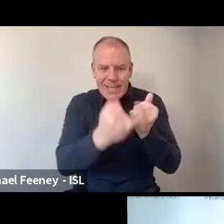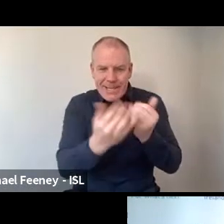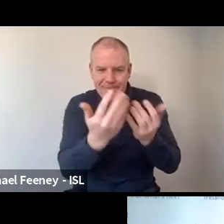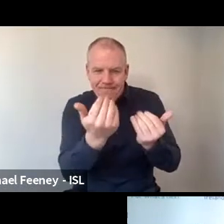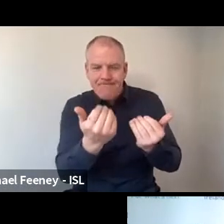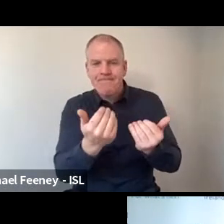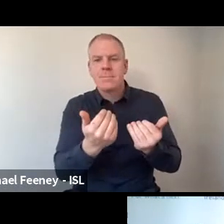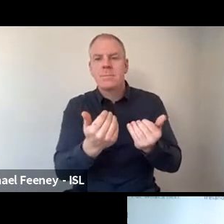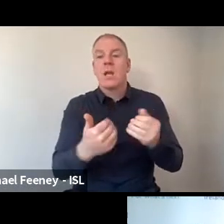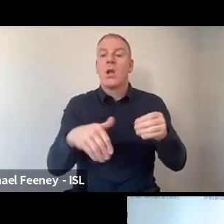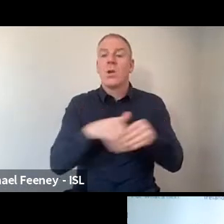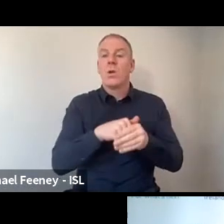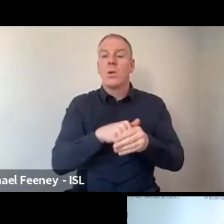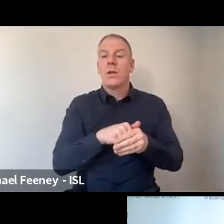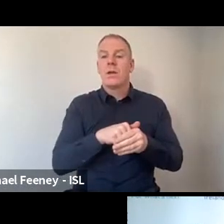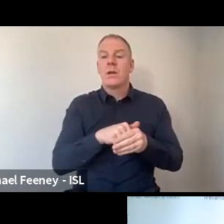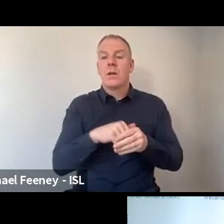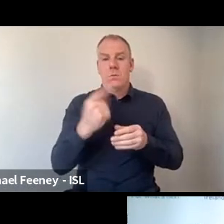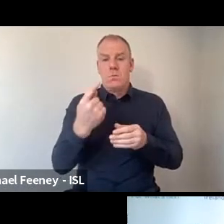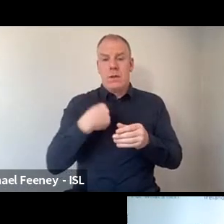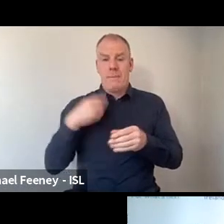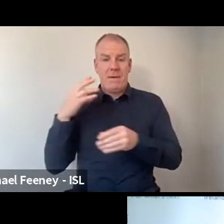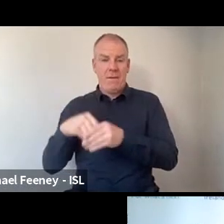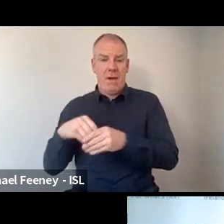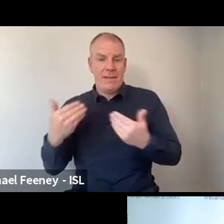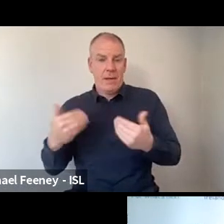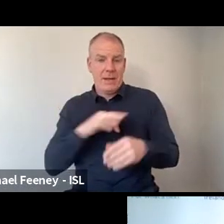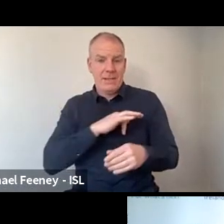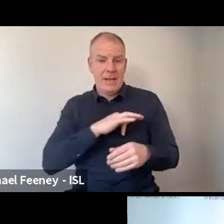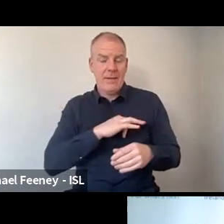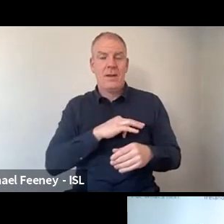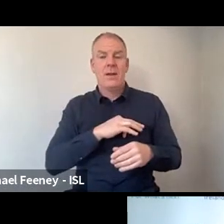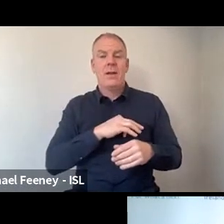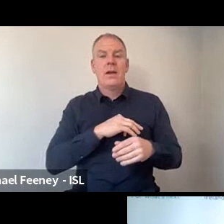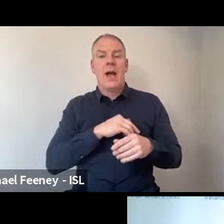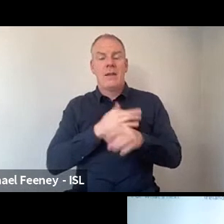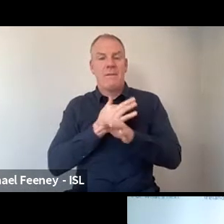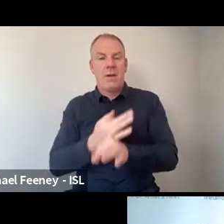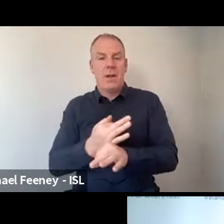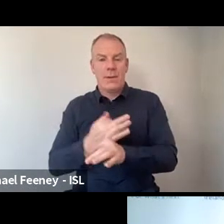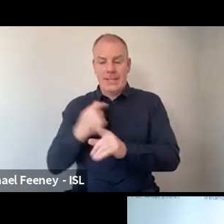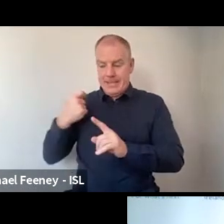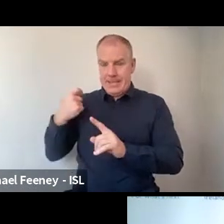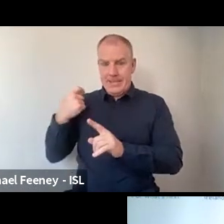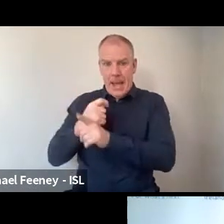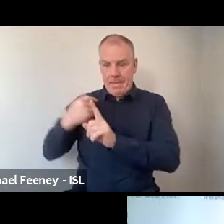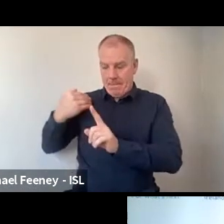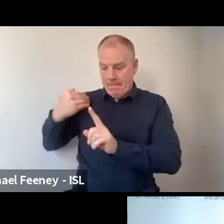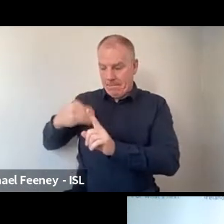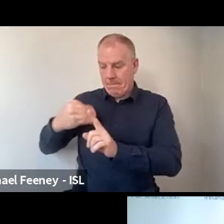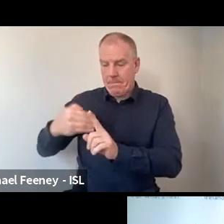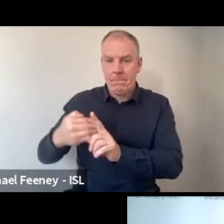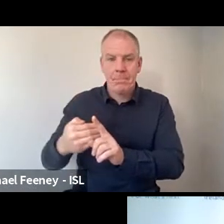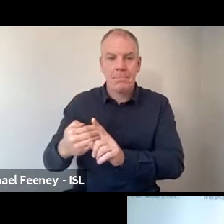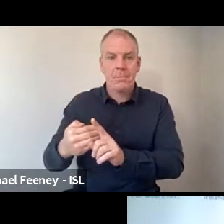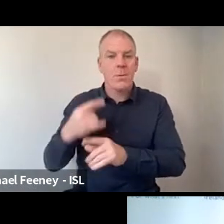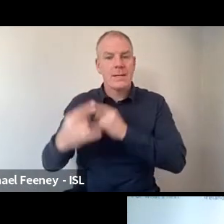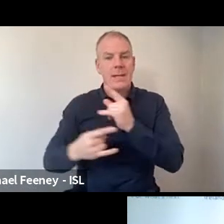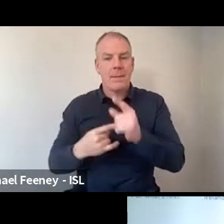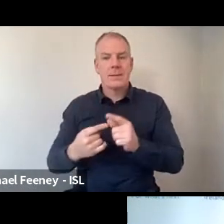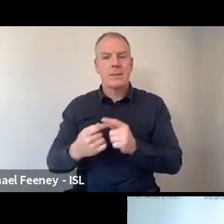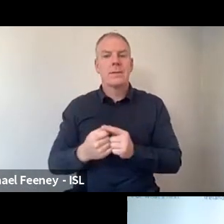including one that I'm involved in and also kind of tracking over time how people are responding. So